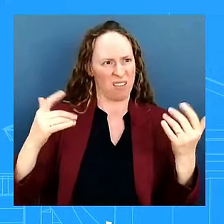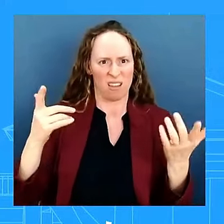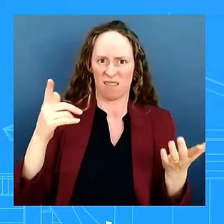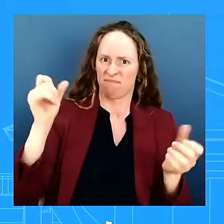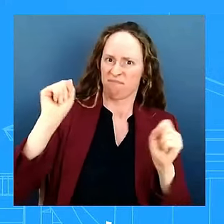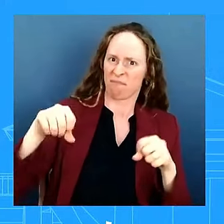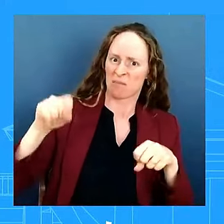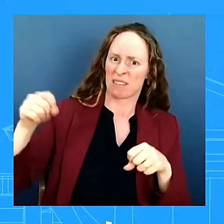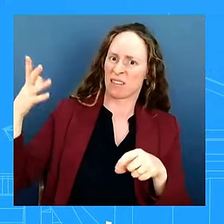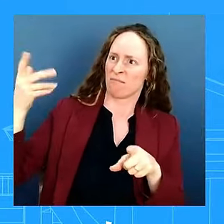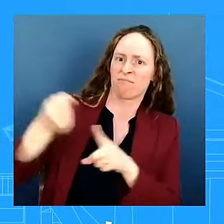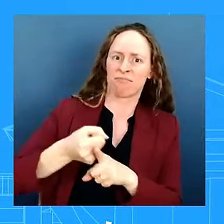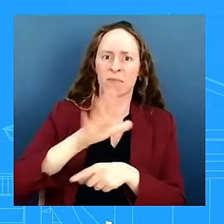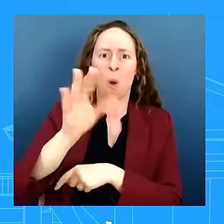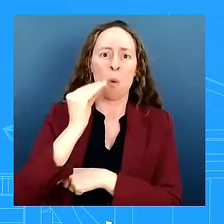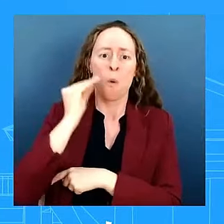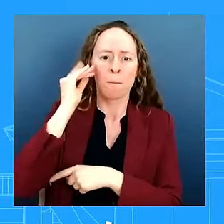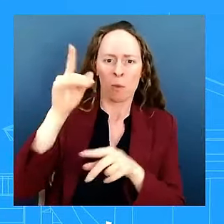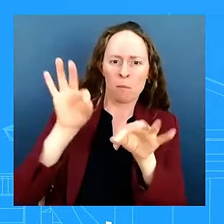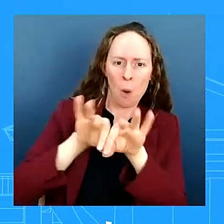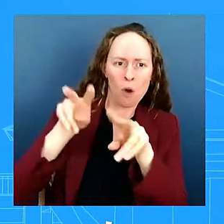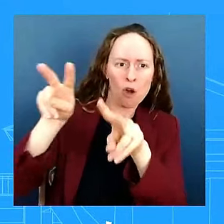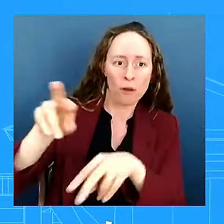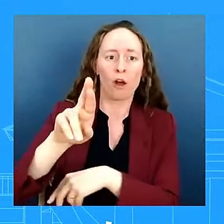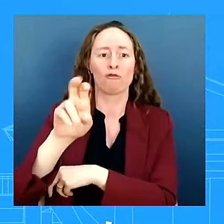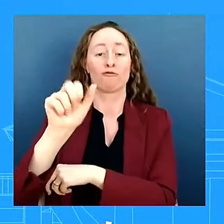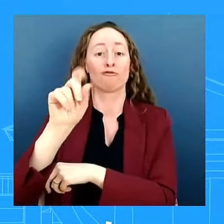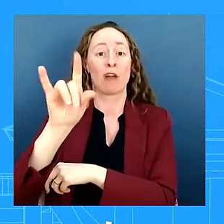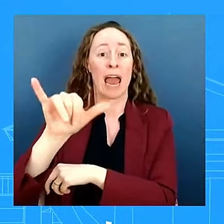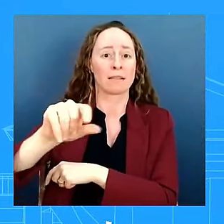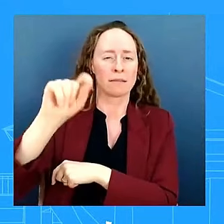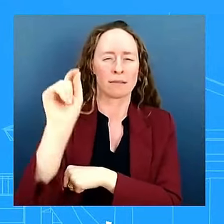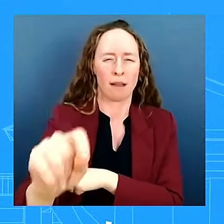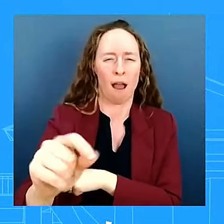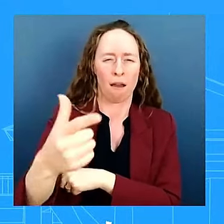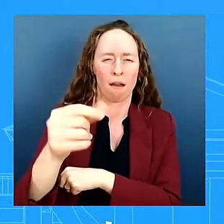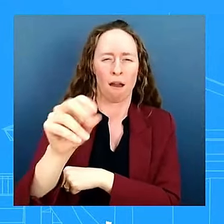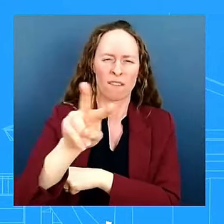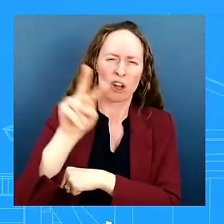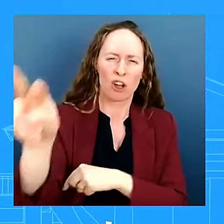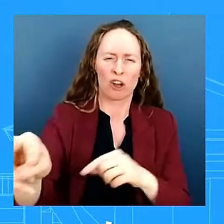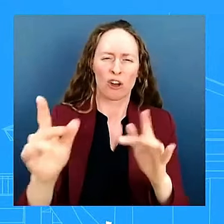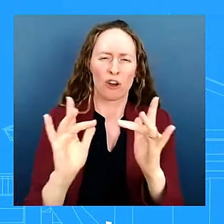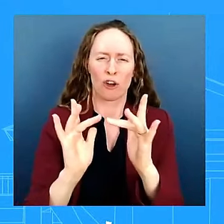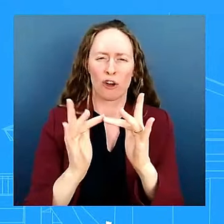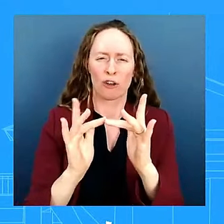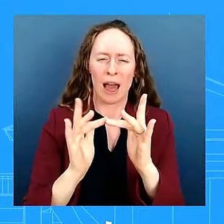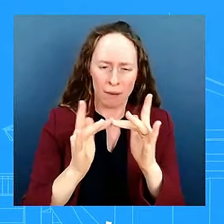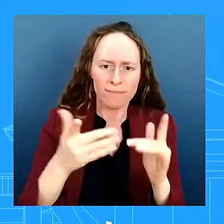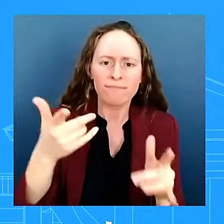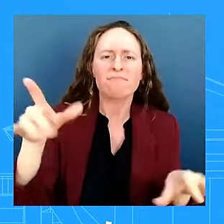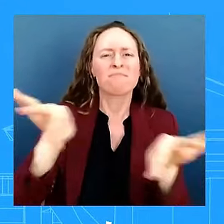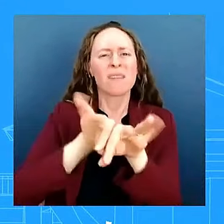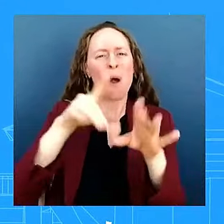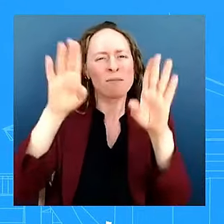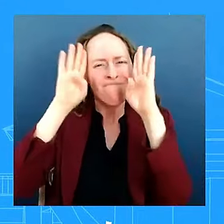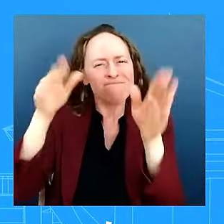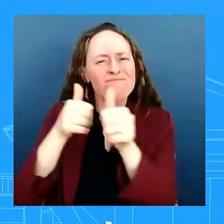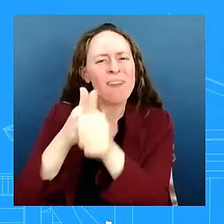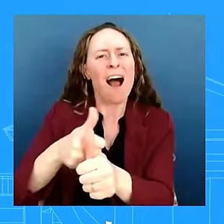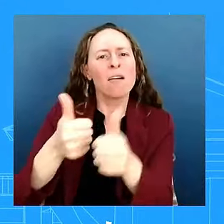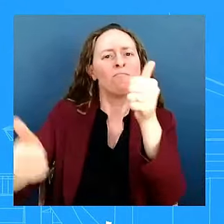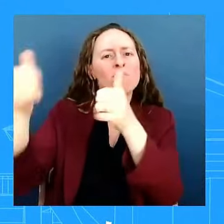follow the recommendations of state and local officials the biden harris administration stands ready to provide additional support to impacted